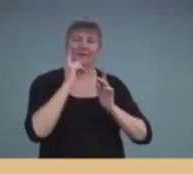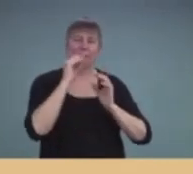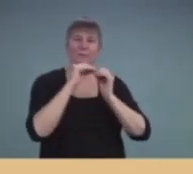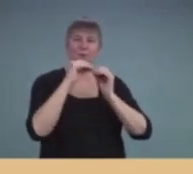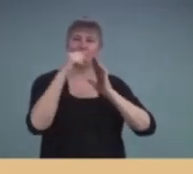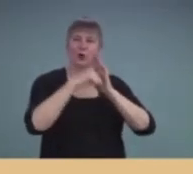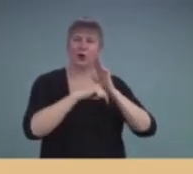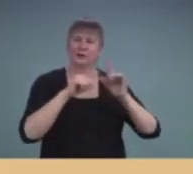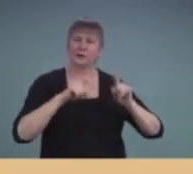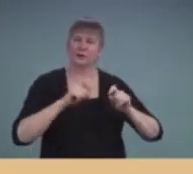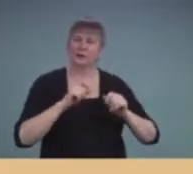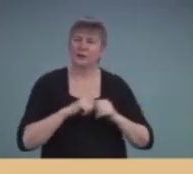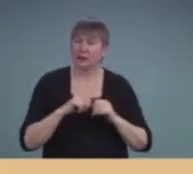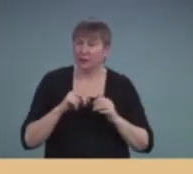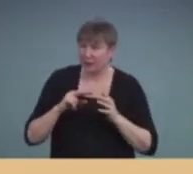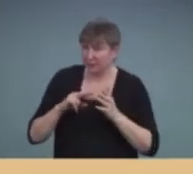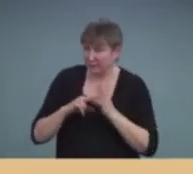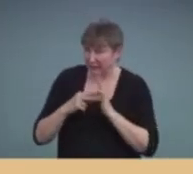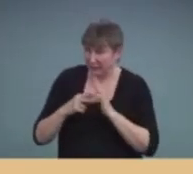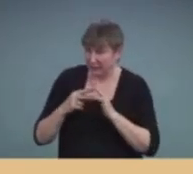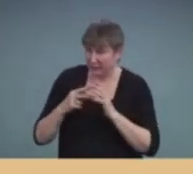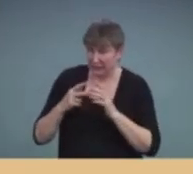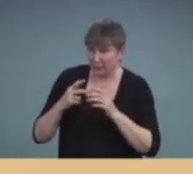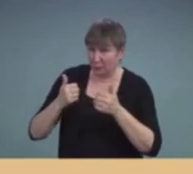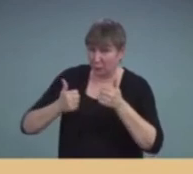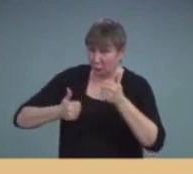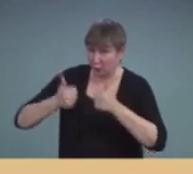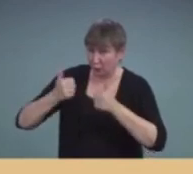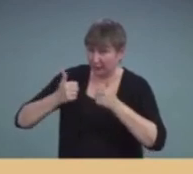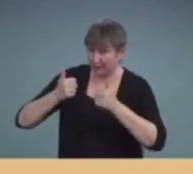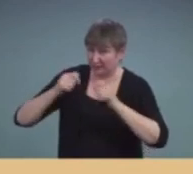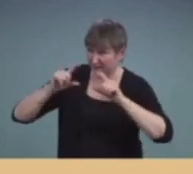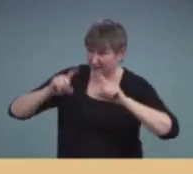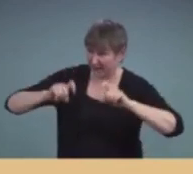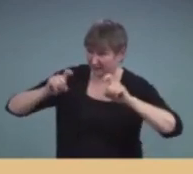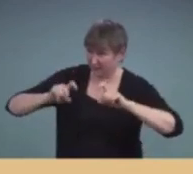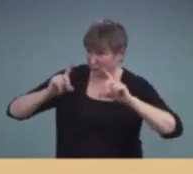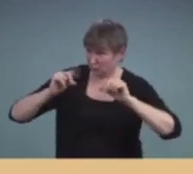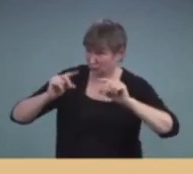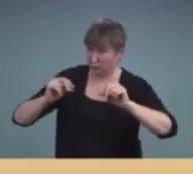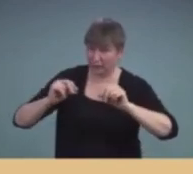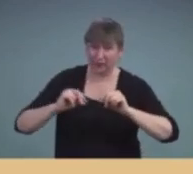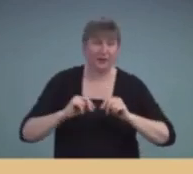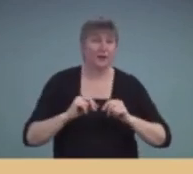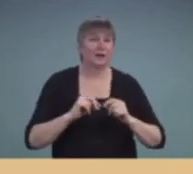What tests? I assume you're asking what tests would you want them to perform?